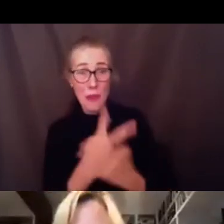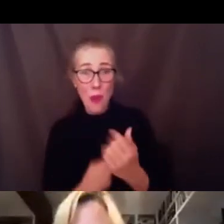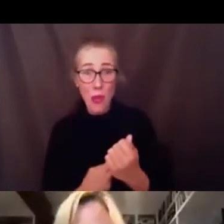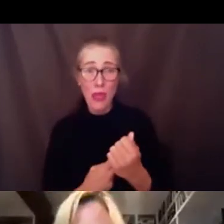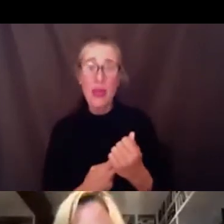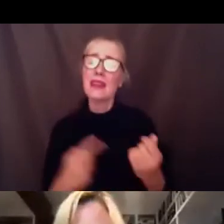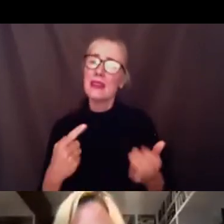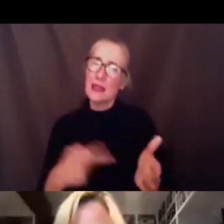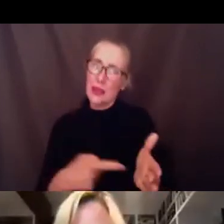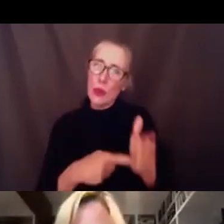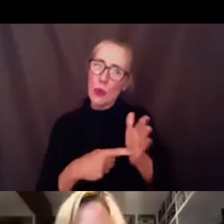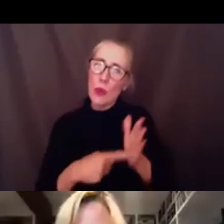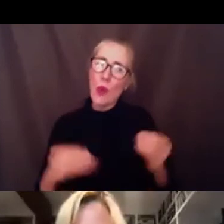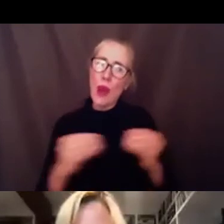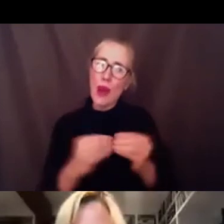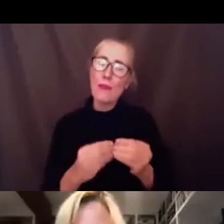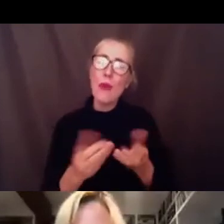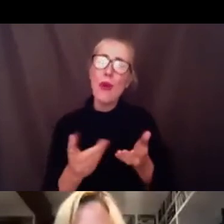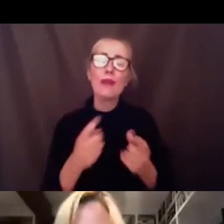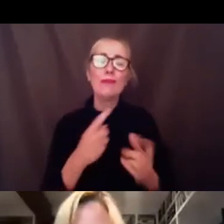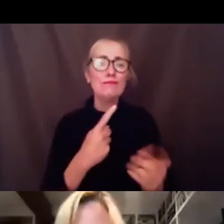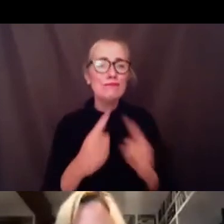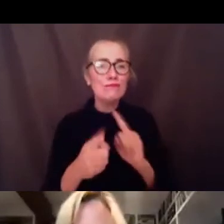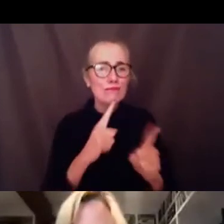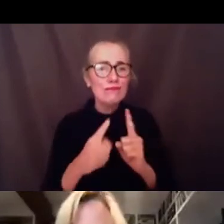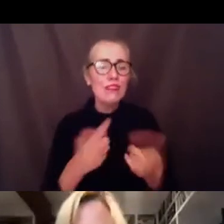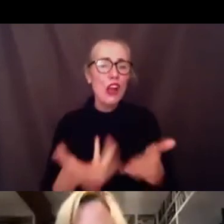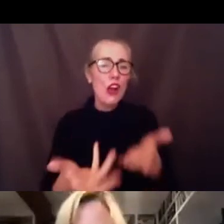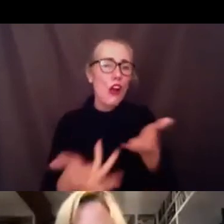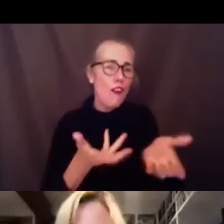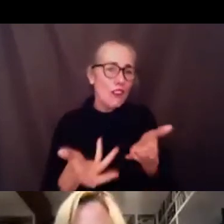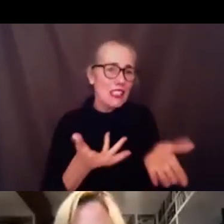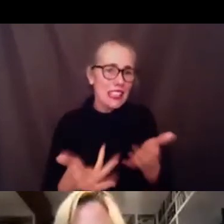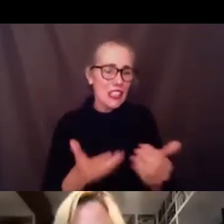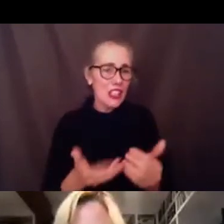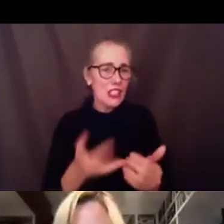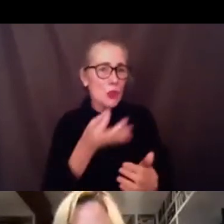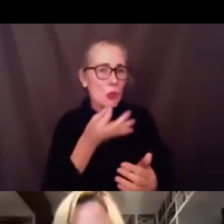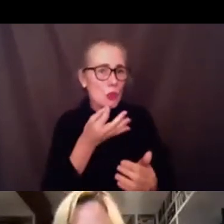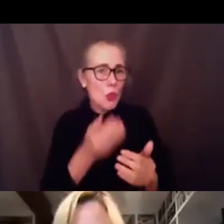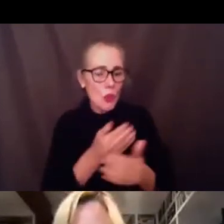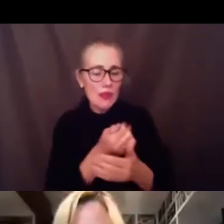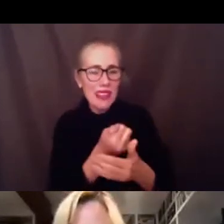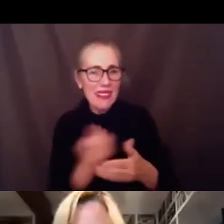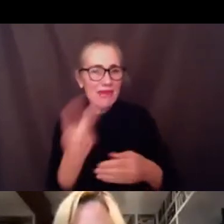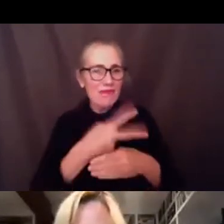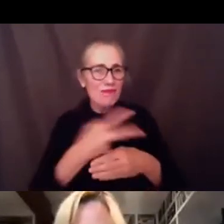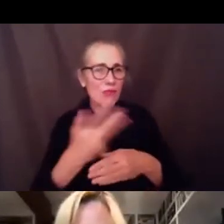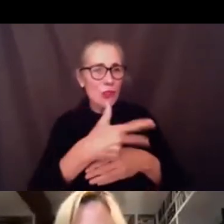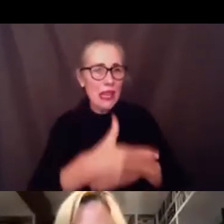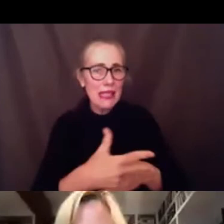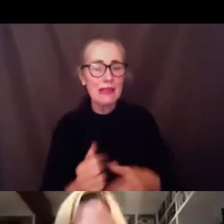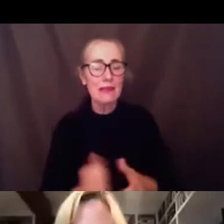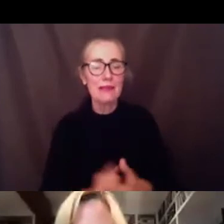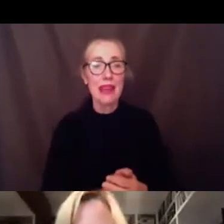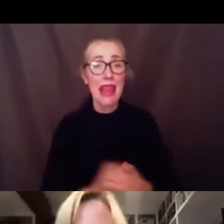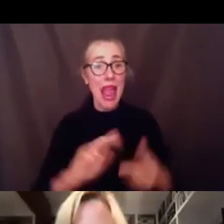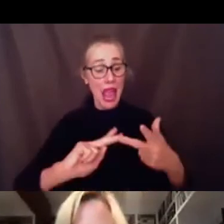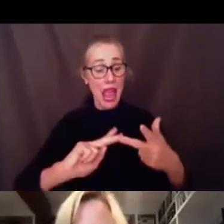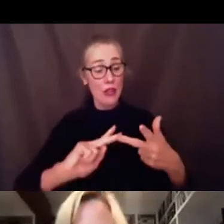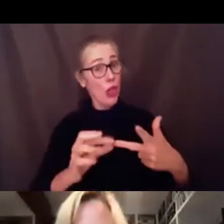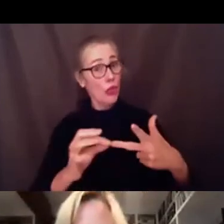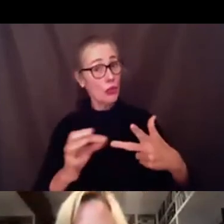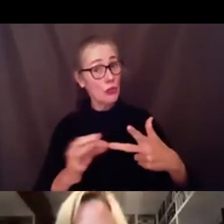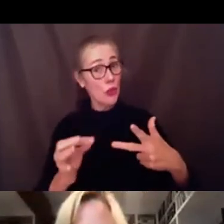um i do also appreciate the suggestion of the of the third choice the key here is uh